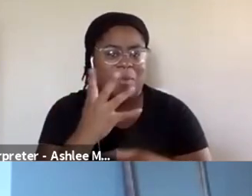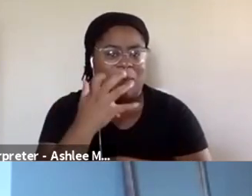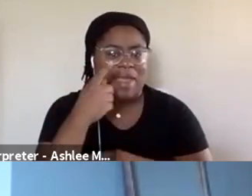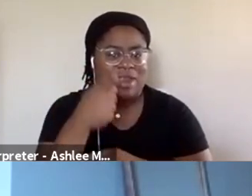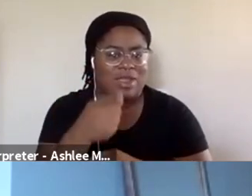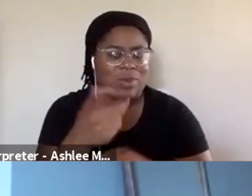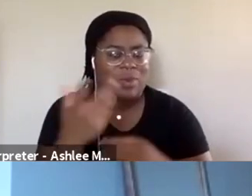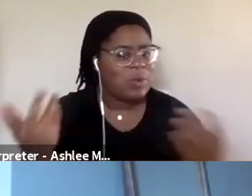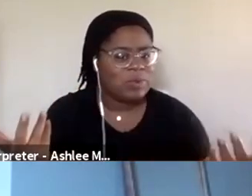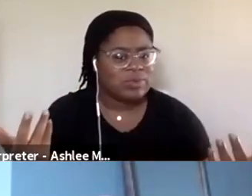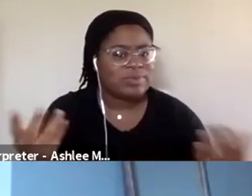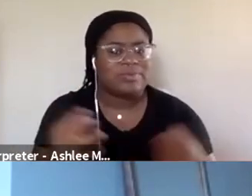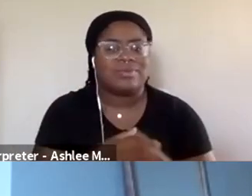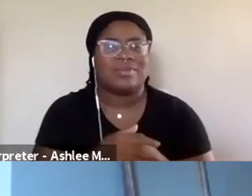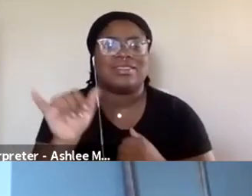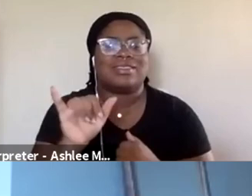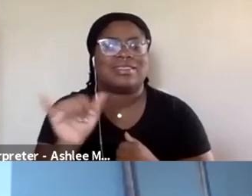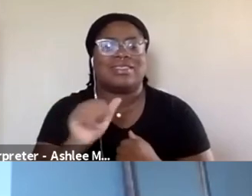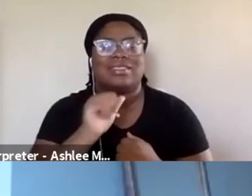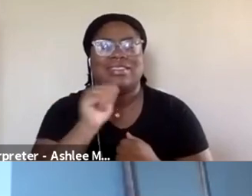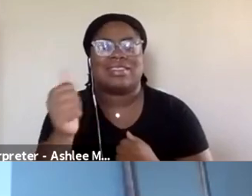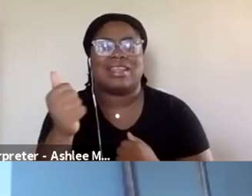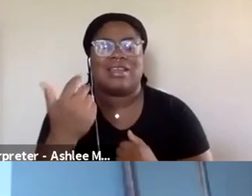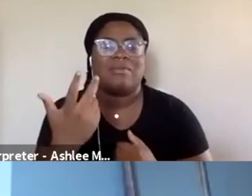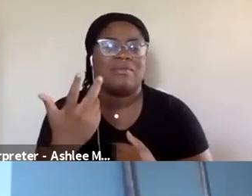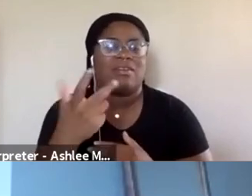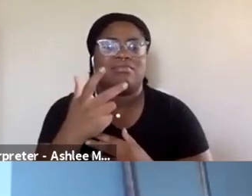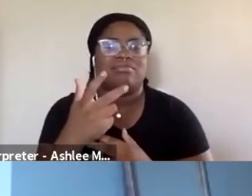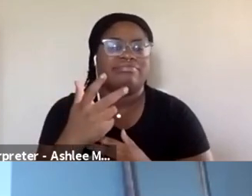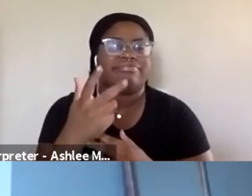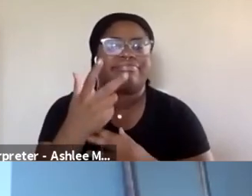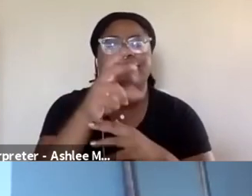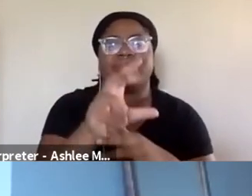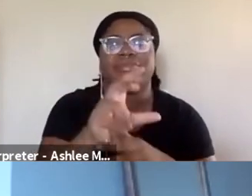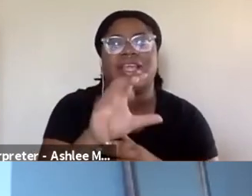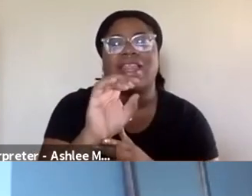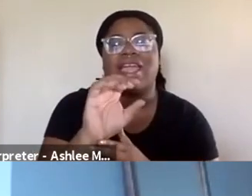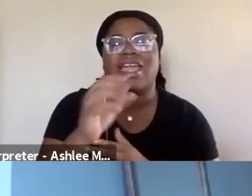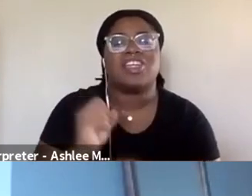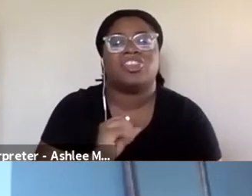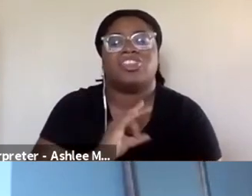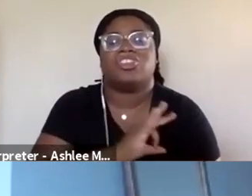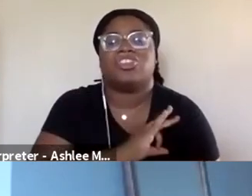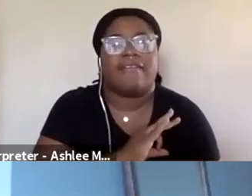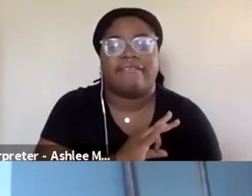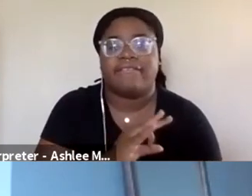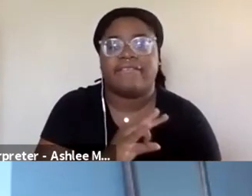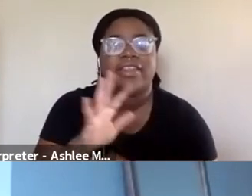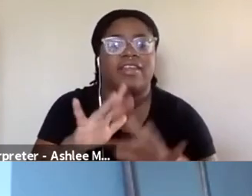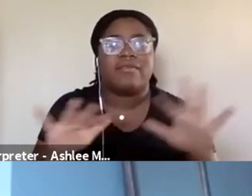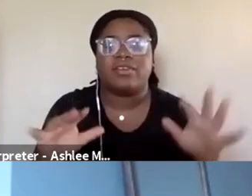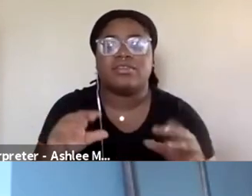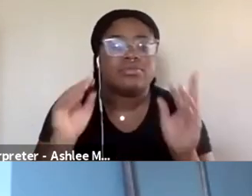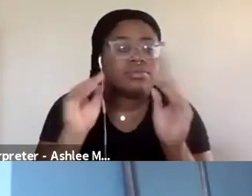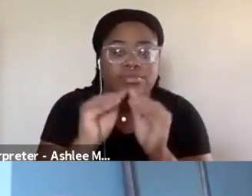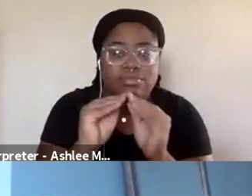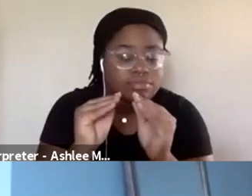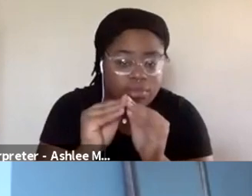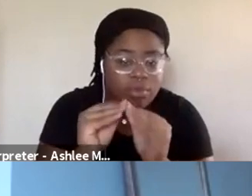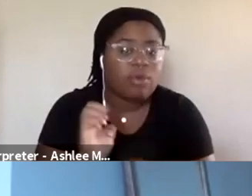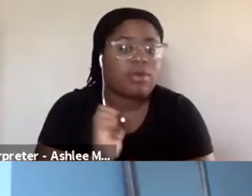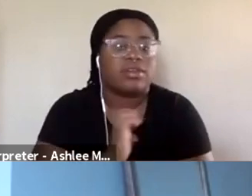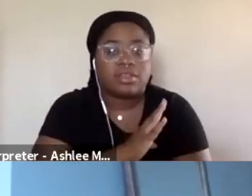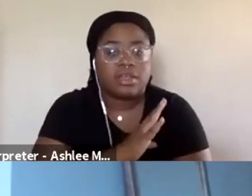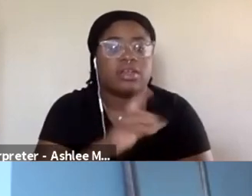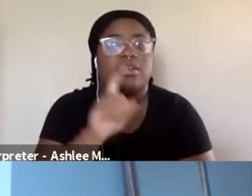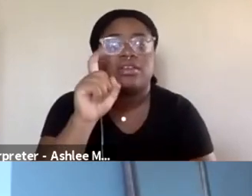Uh, and it's like, it's not just installing a chief diversity officer. It is literally having like senior executives who have actual power over the